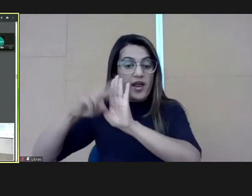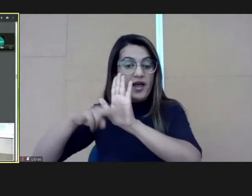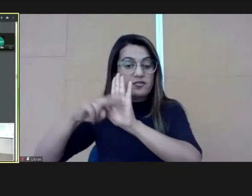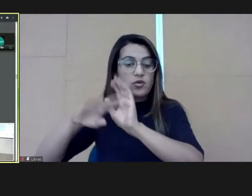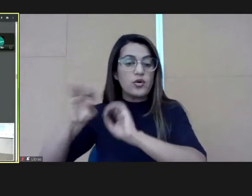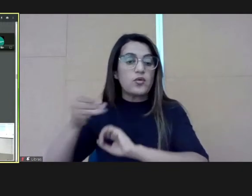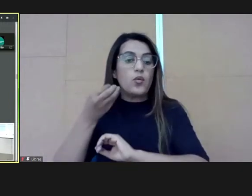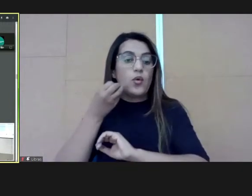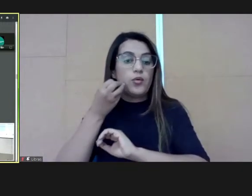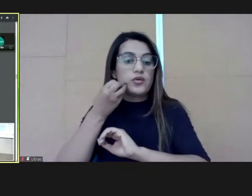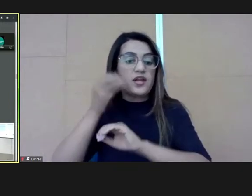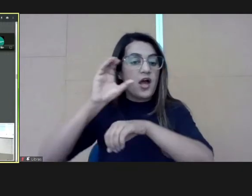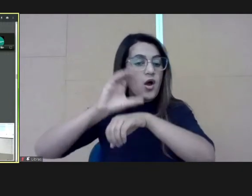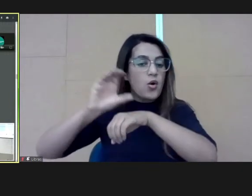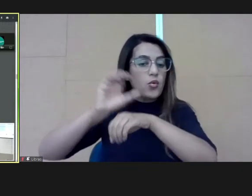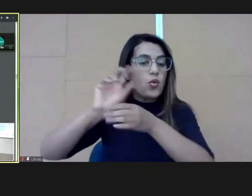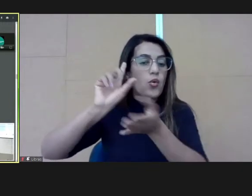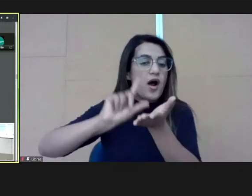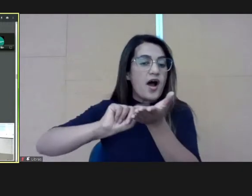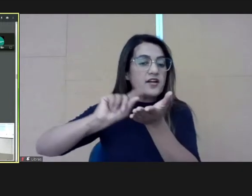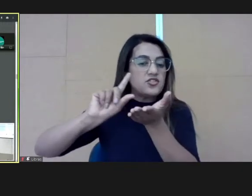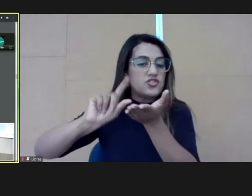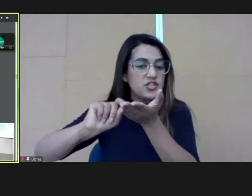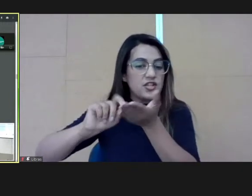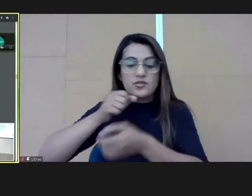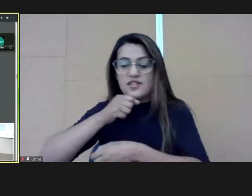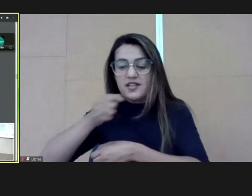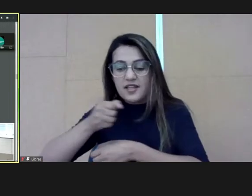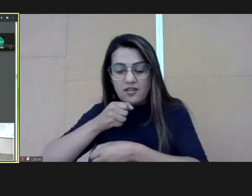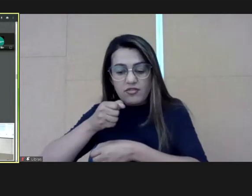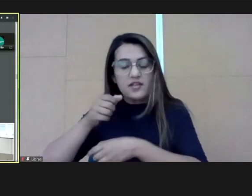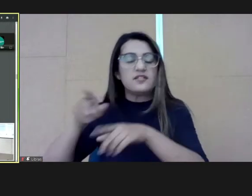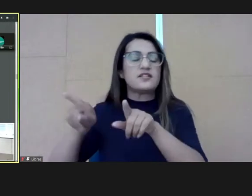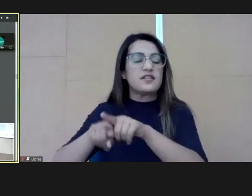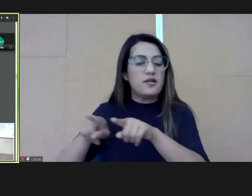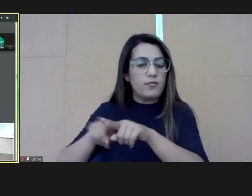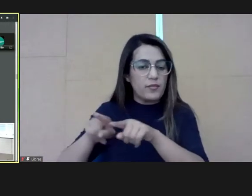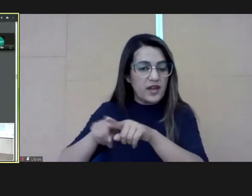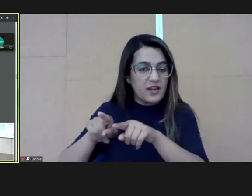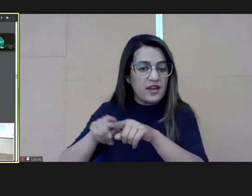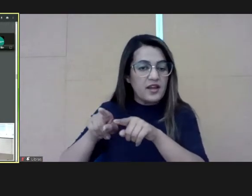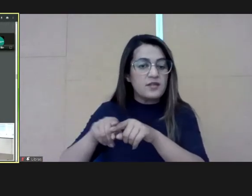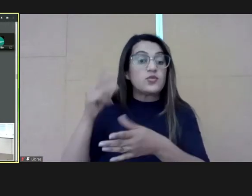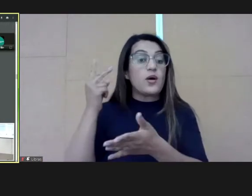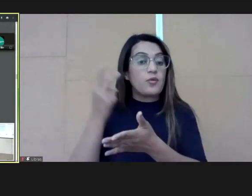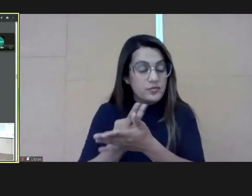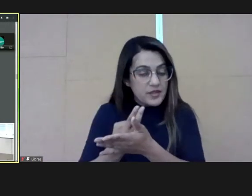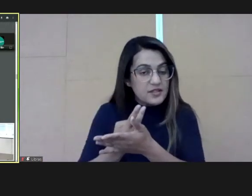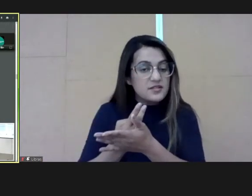a weekly report with podcasts, with resources.